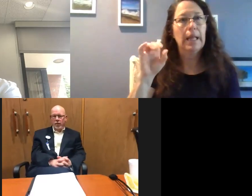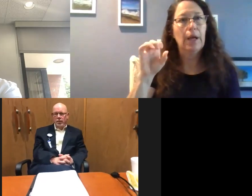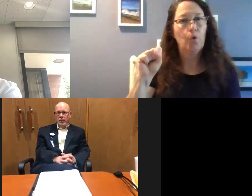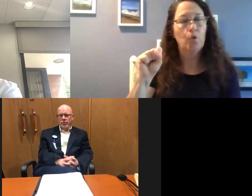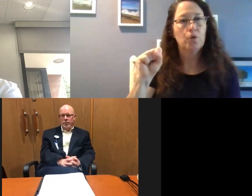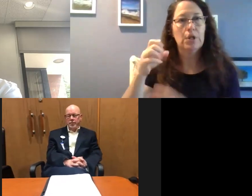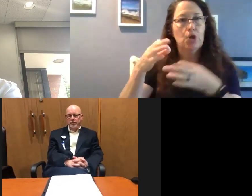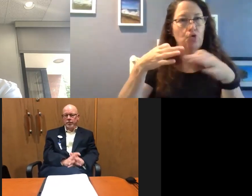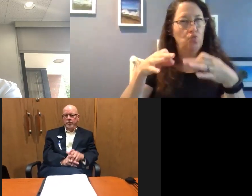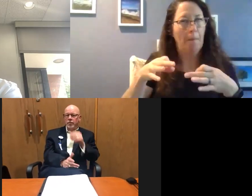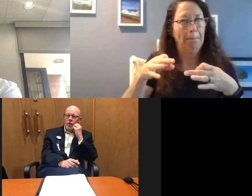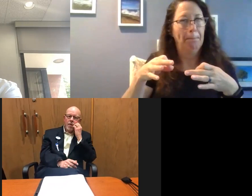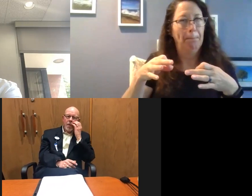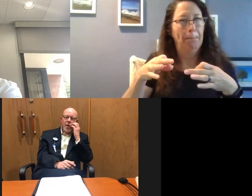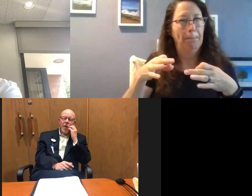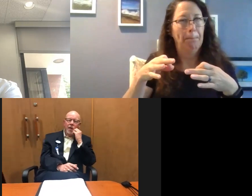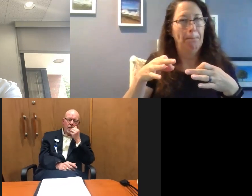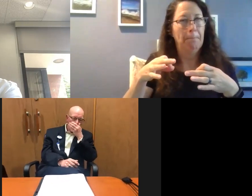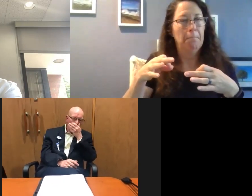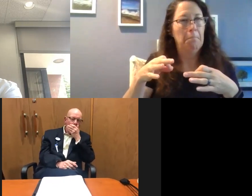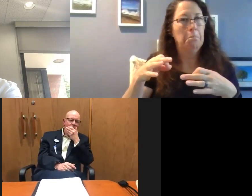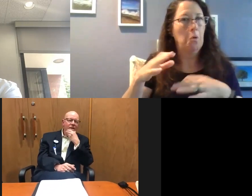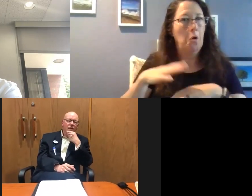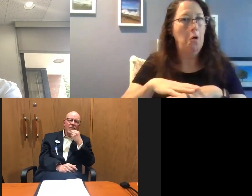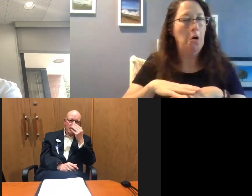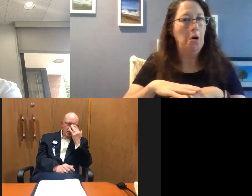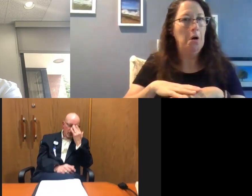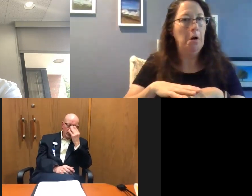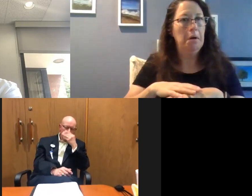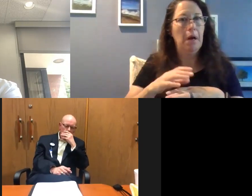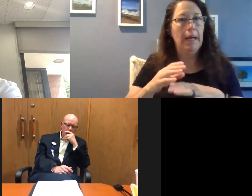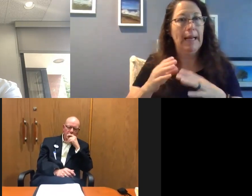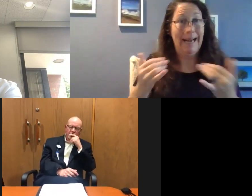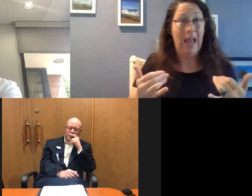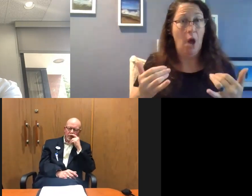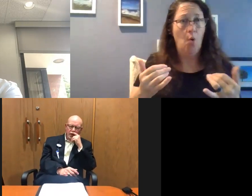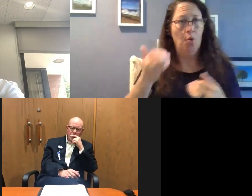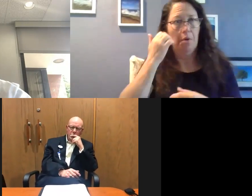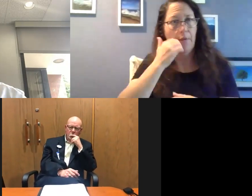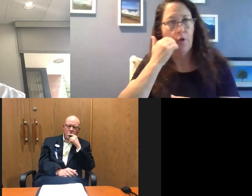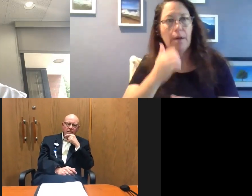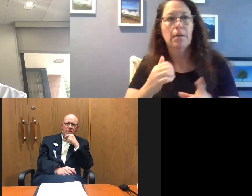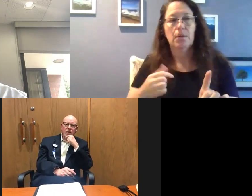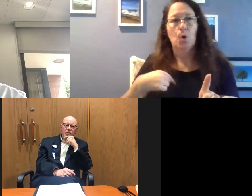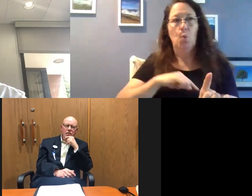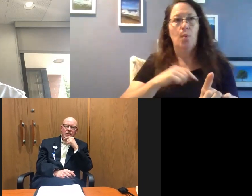sort of, um, what that would be on a given day compared to possibly how it is now? Well, we have way more